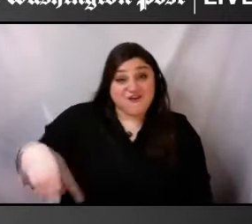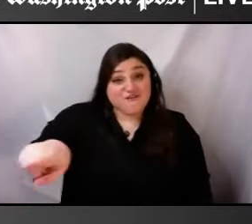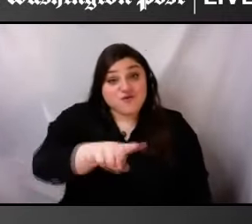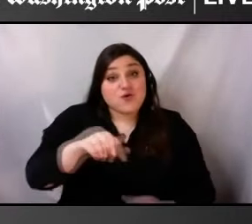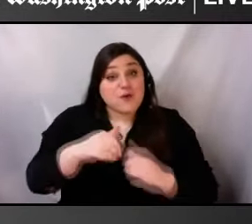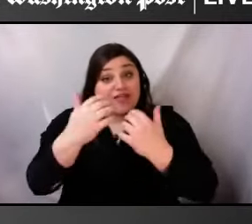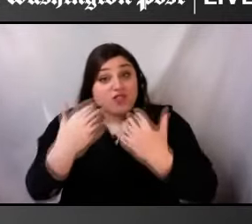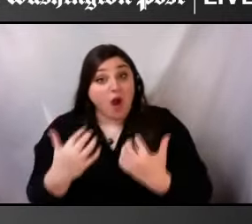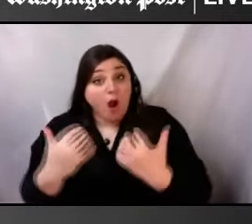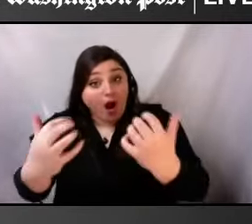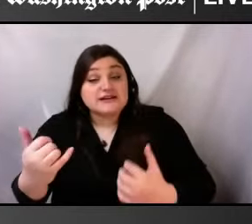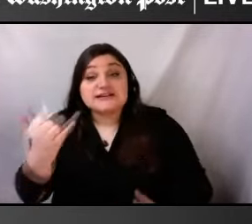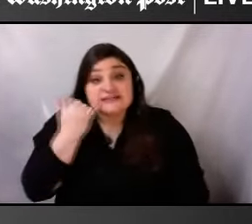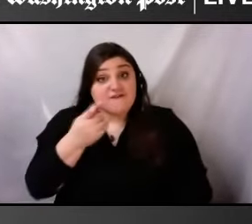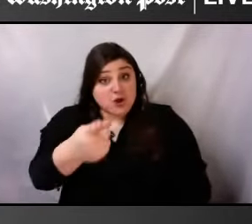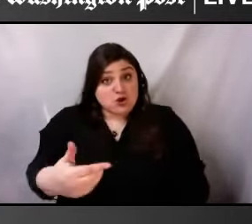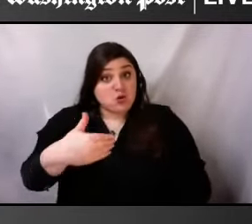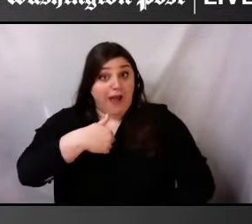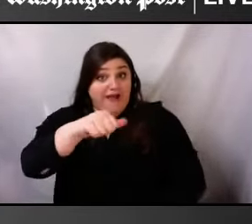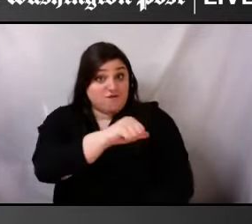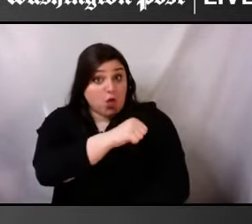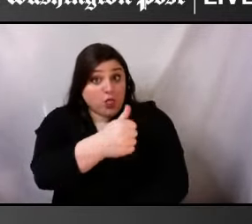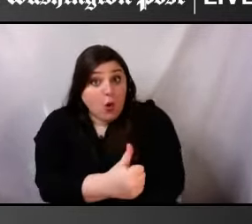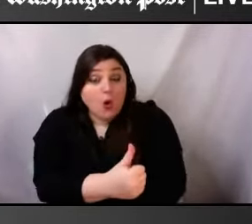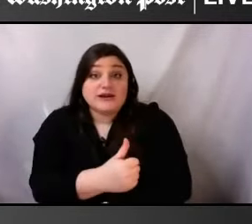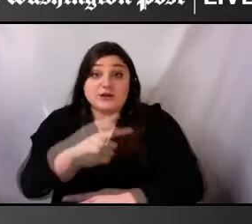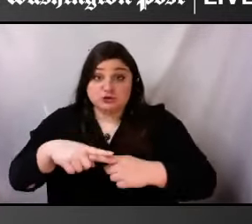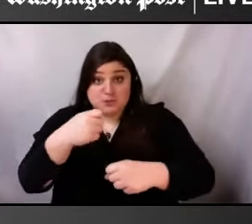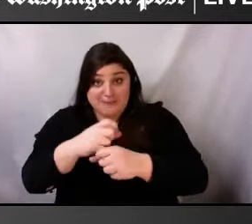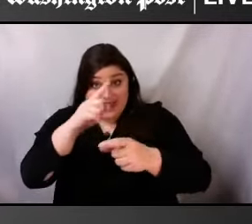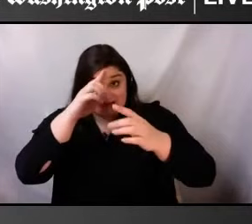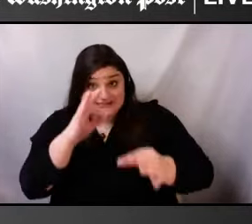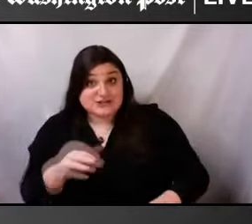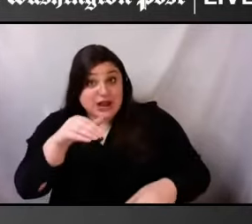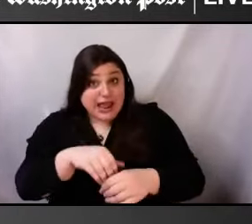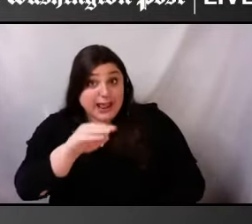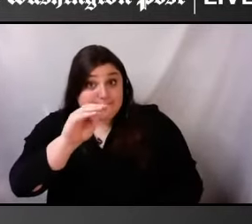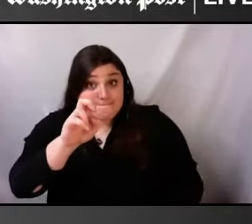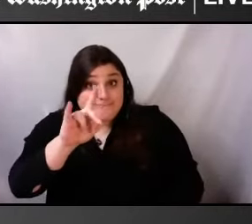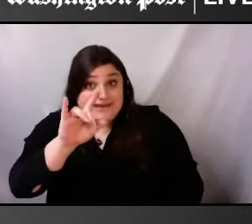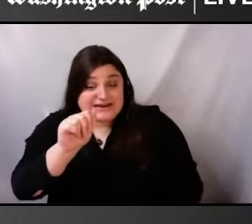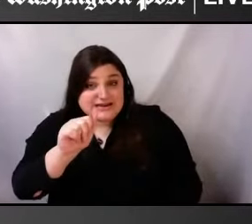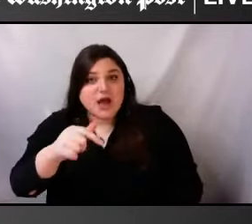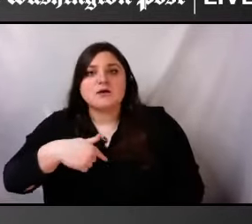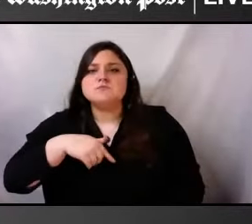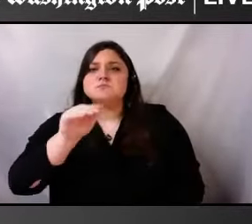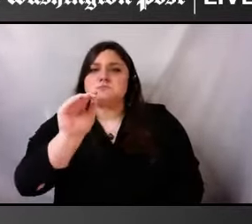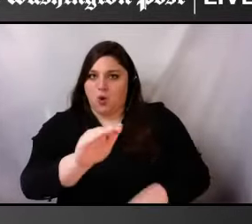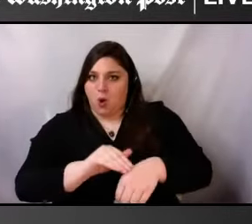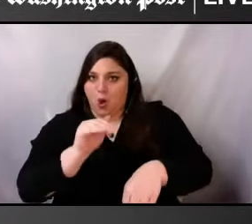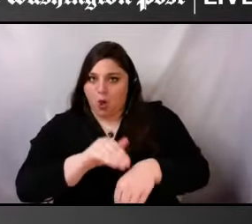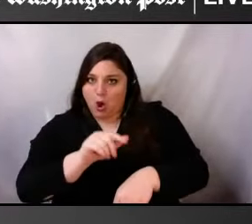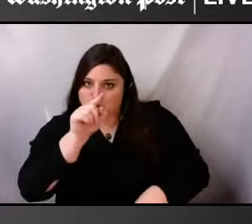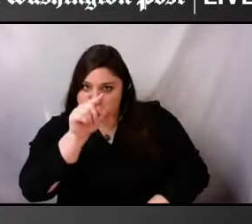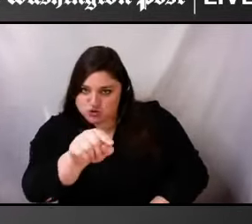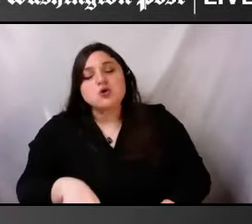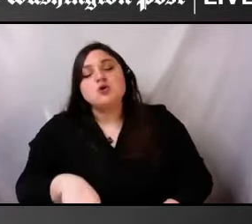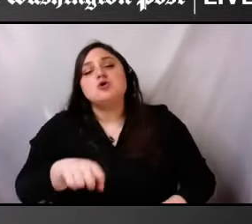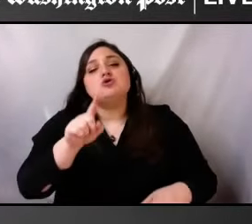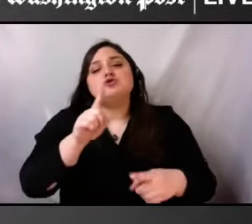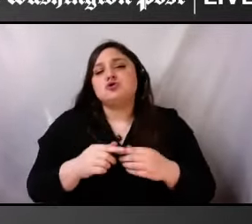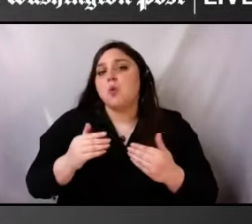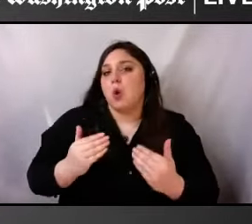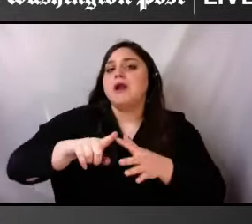authority in, in the media, you know, start asking questions about, more than likely, there are individuals